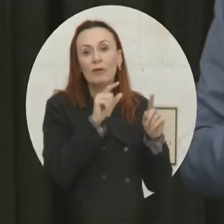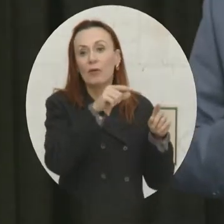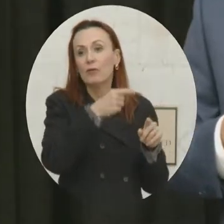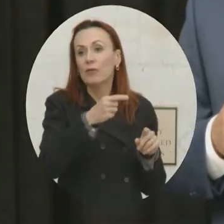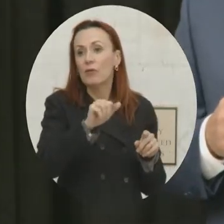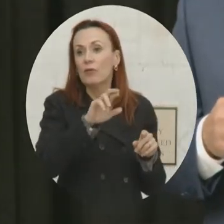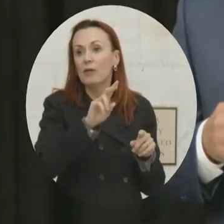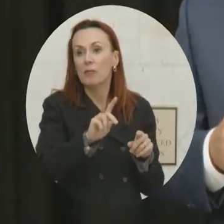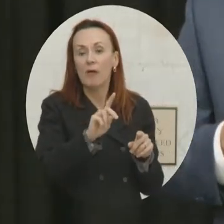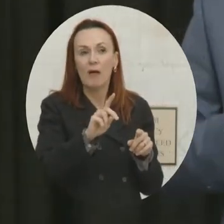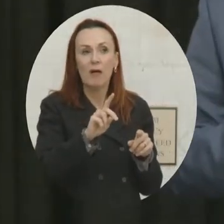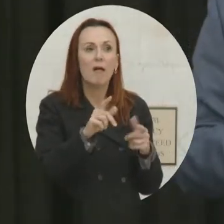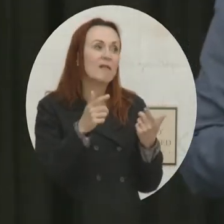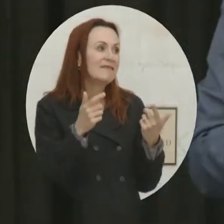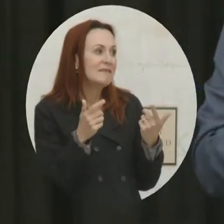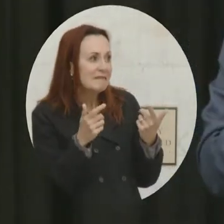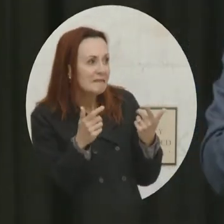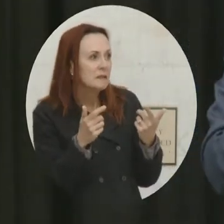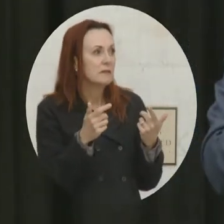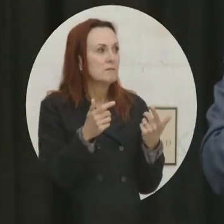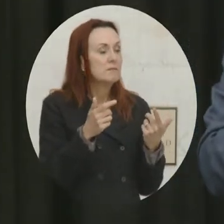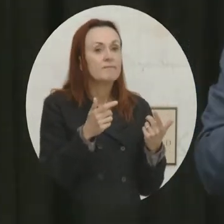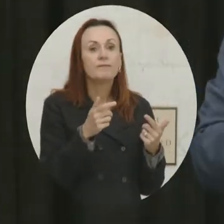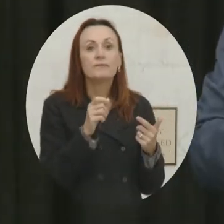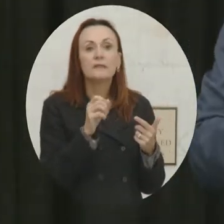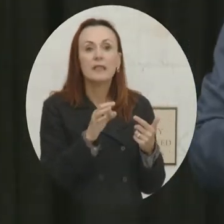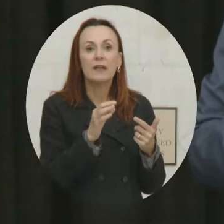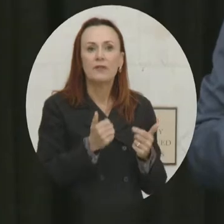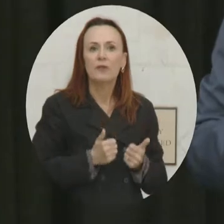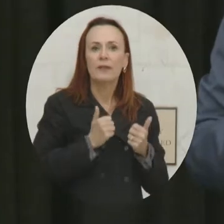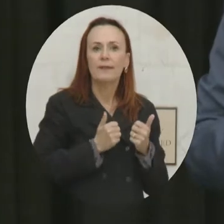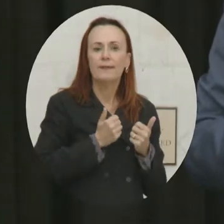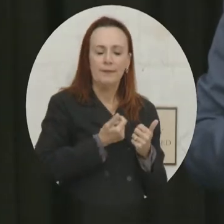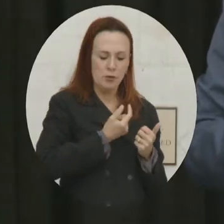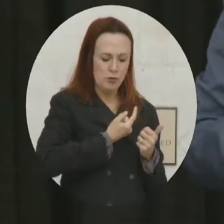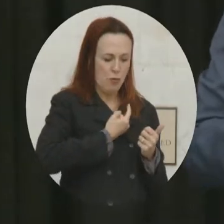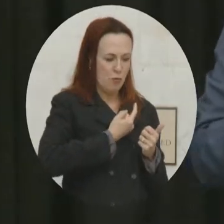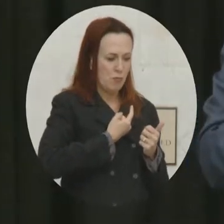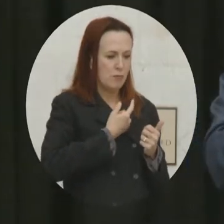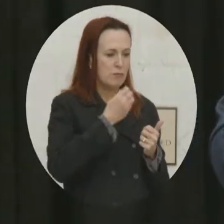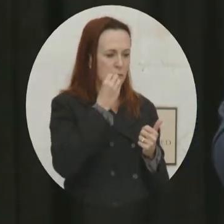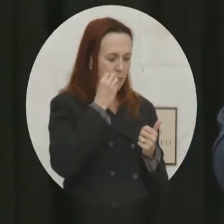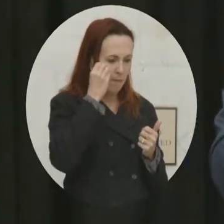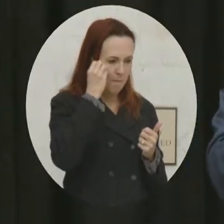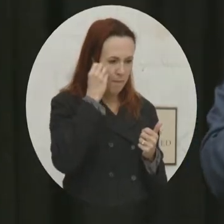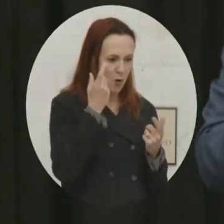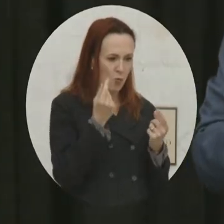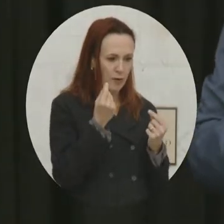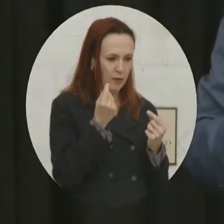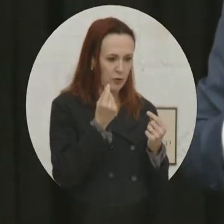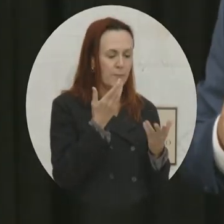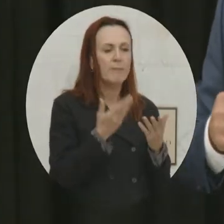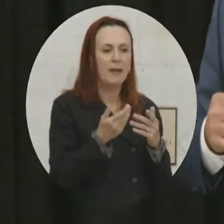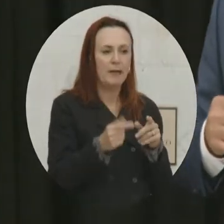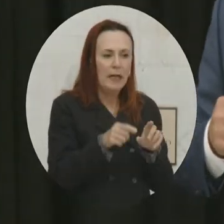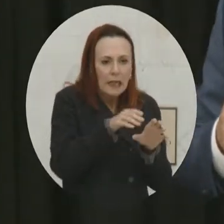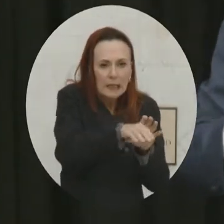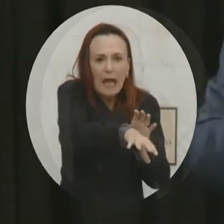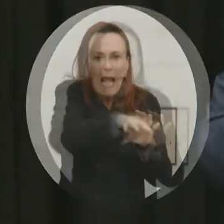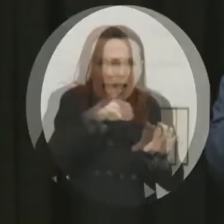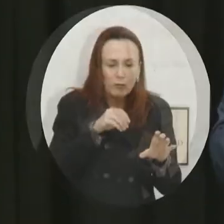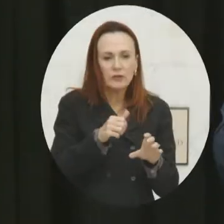but you don't want to be indoors. So if you live in a single family dwelling home, where will you go? Your backyard. But